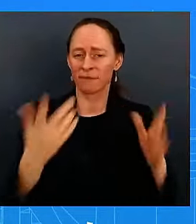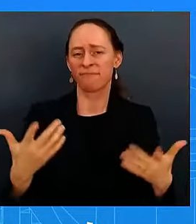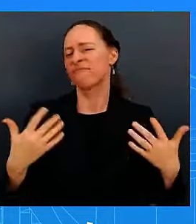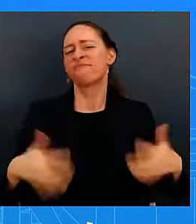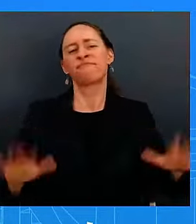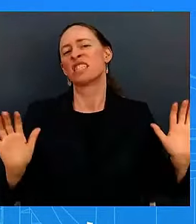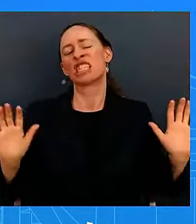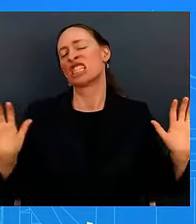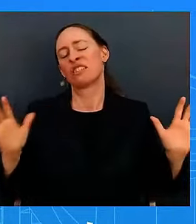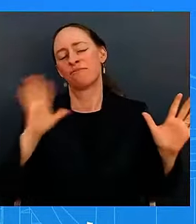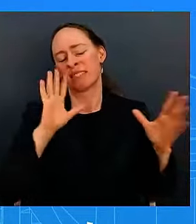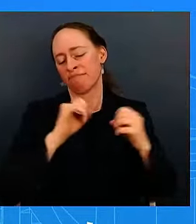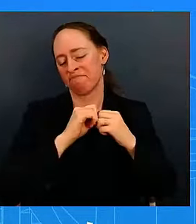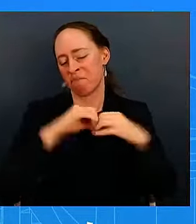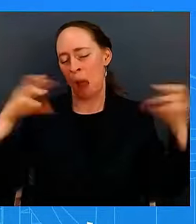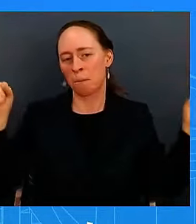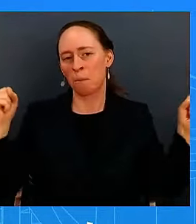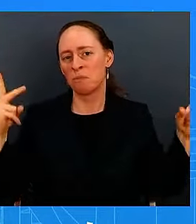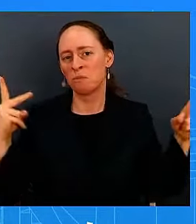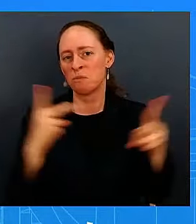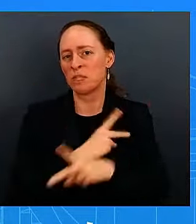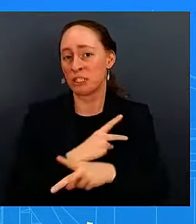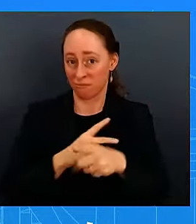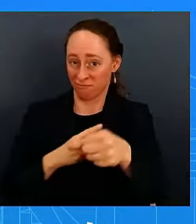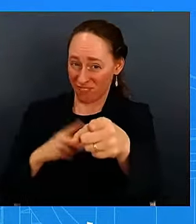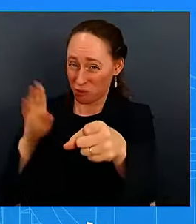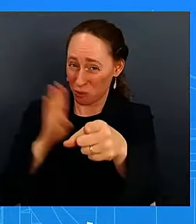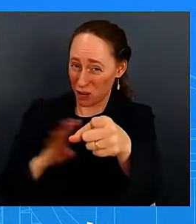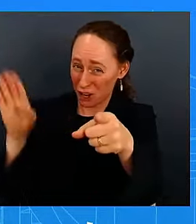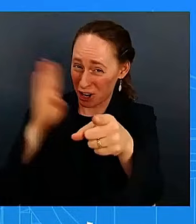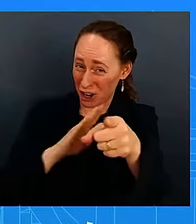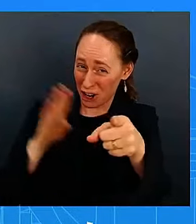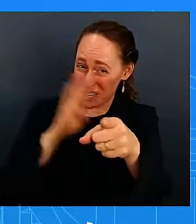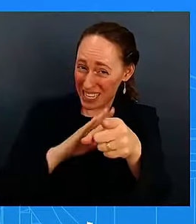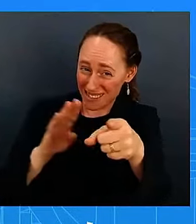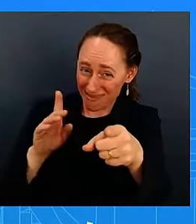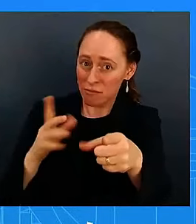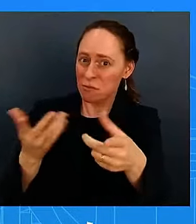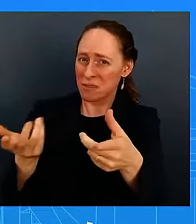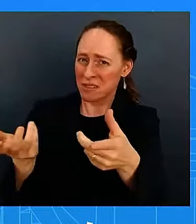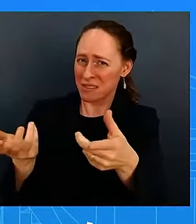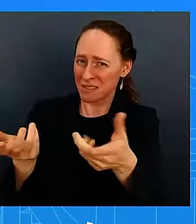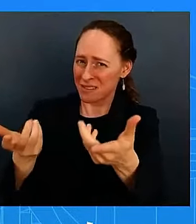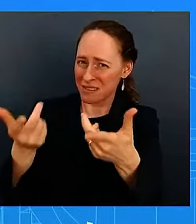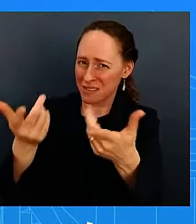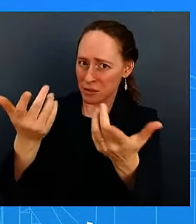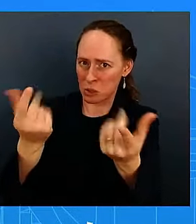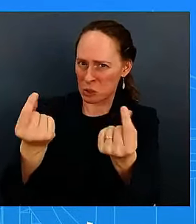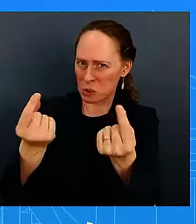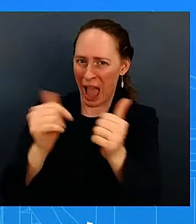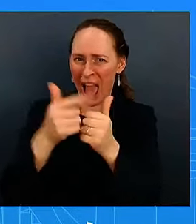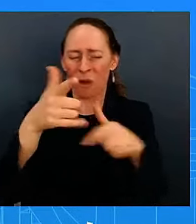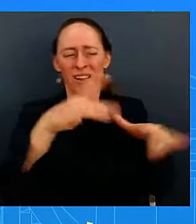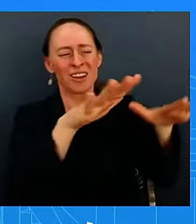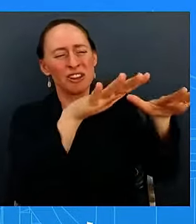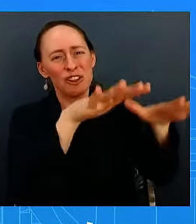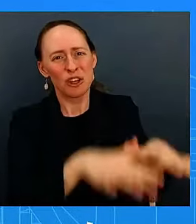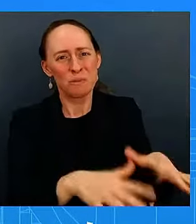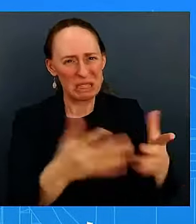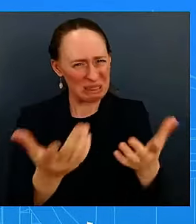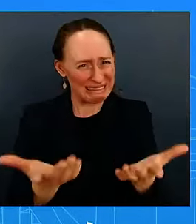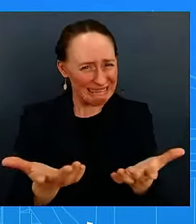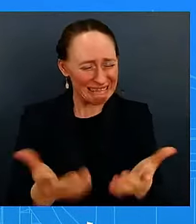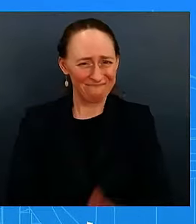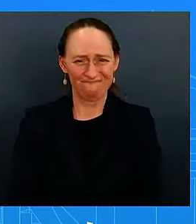and what what are you doing to sort of tamp down we have said we are concerned about the es the